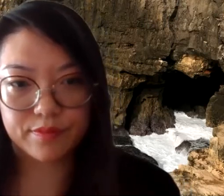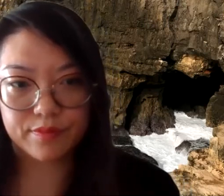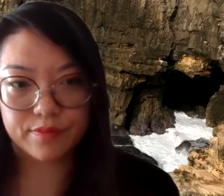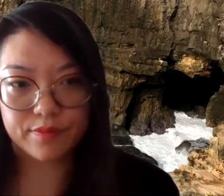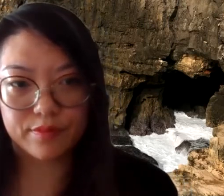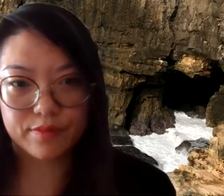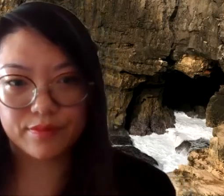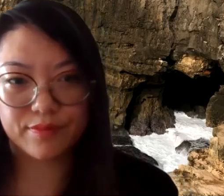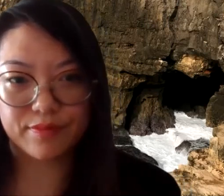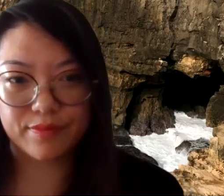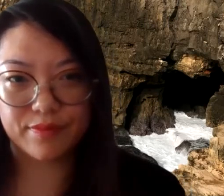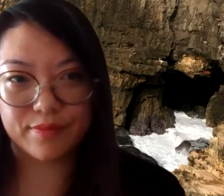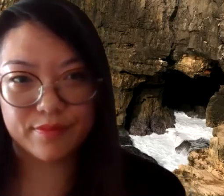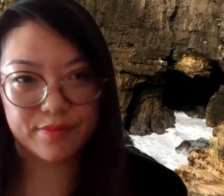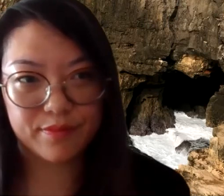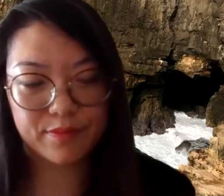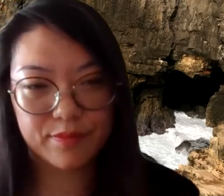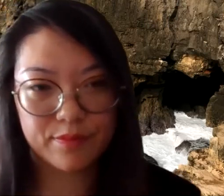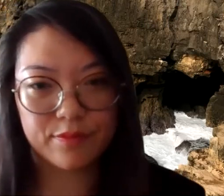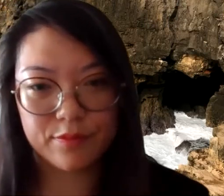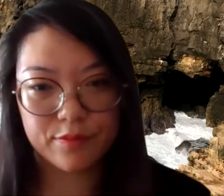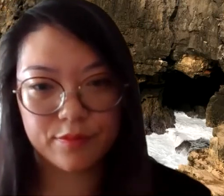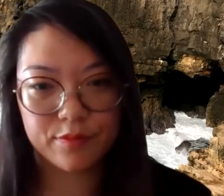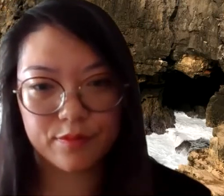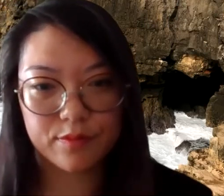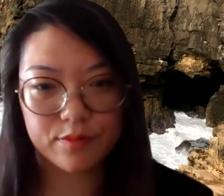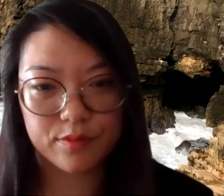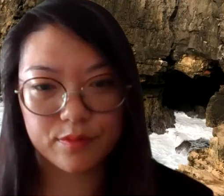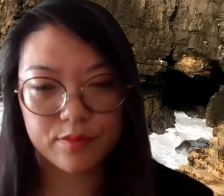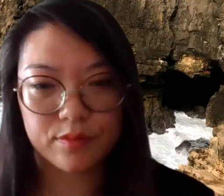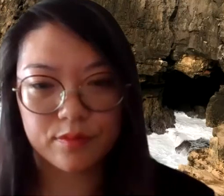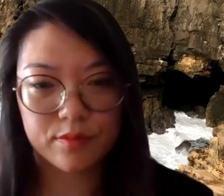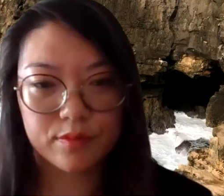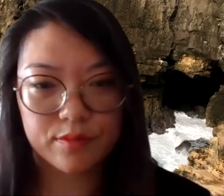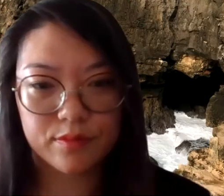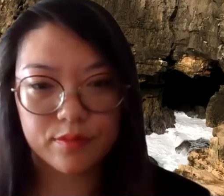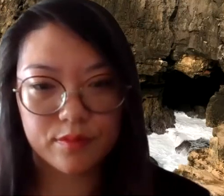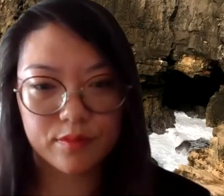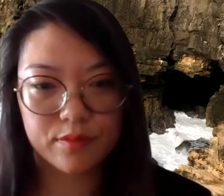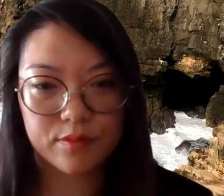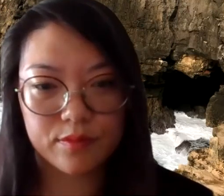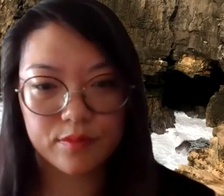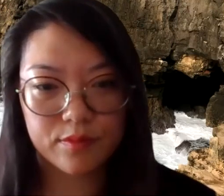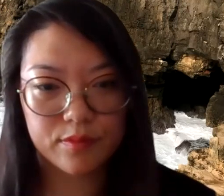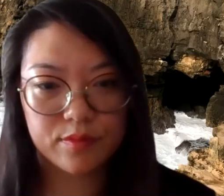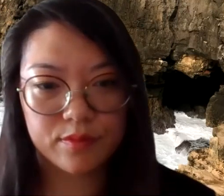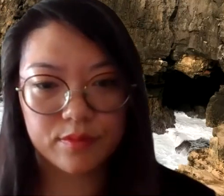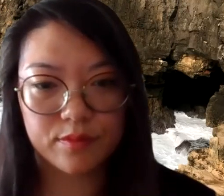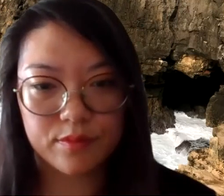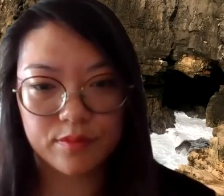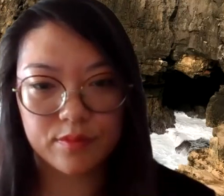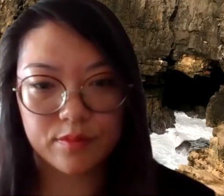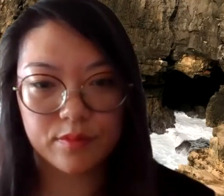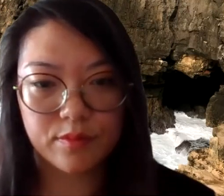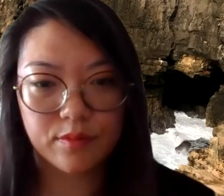We're running out of time or we have run out of time. So I just want to thank everyone again so much. Thank you for the Center for Independent Living. We're really, again,